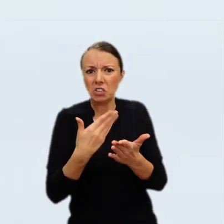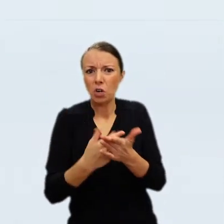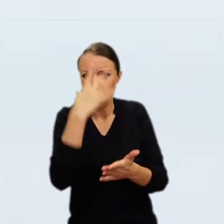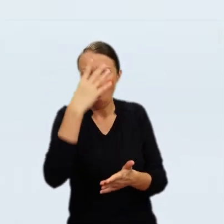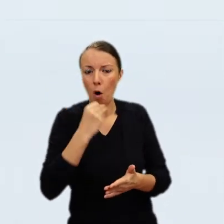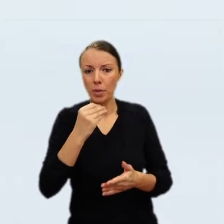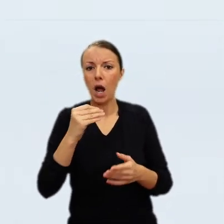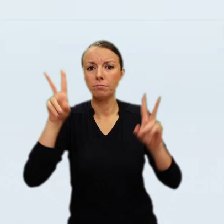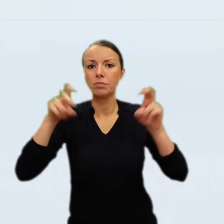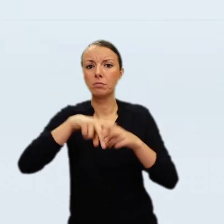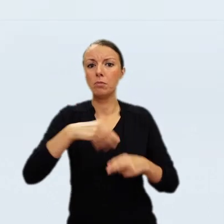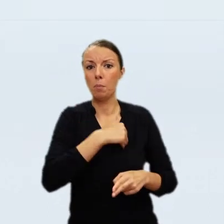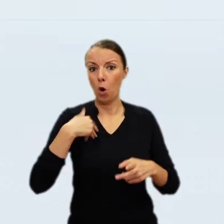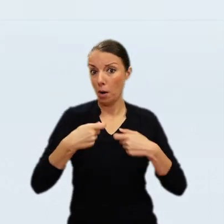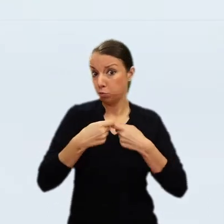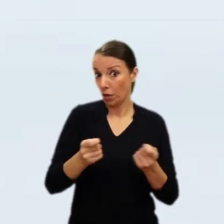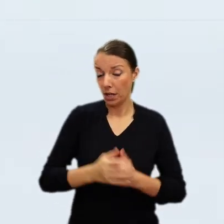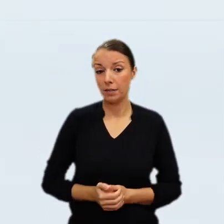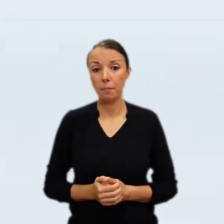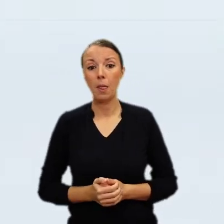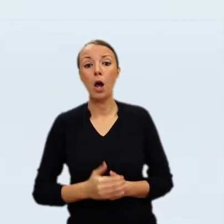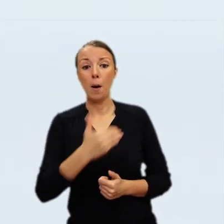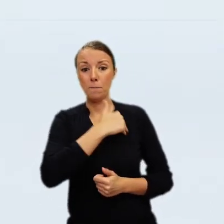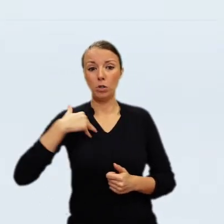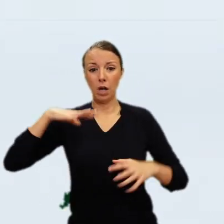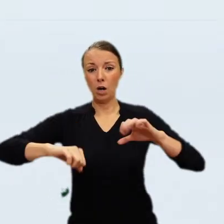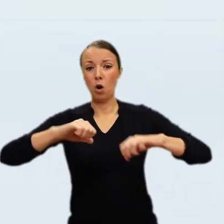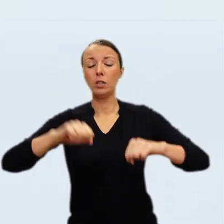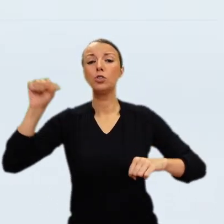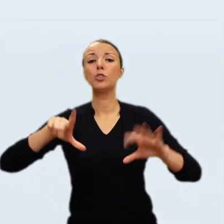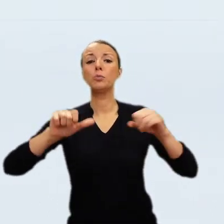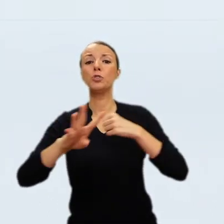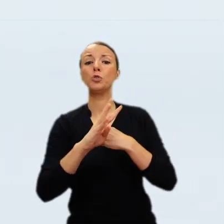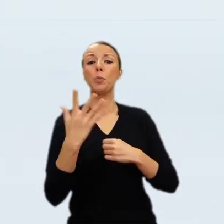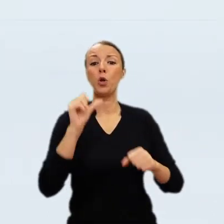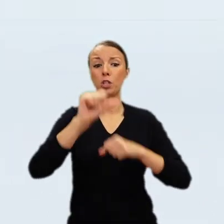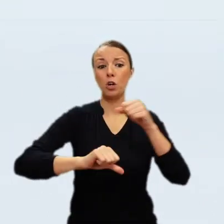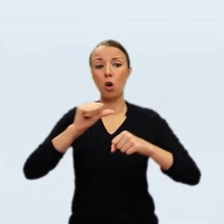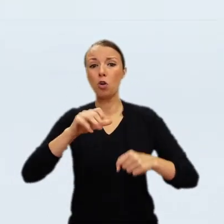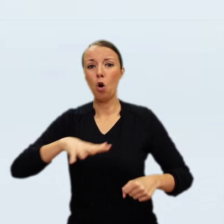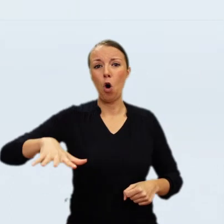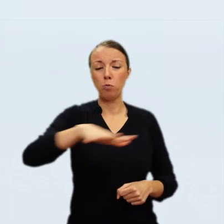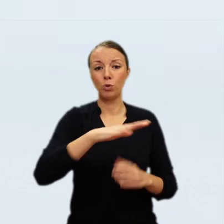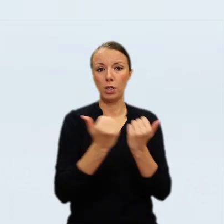million francs but received an offer of 44,000 pounds with an expiration date of April 20.